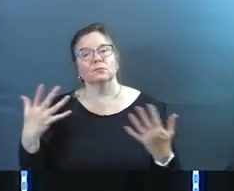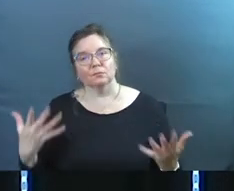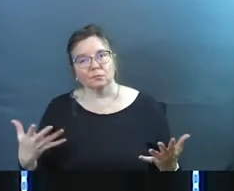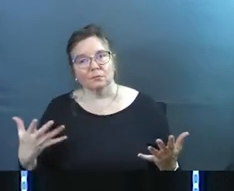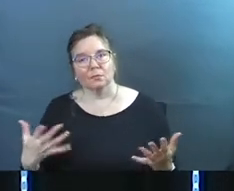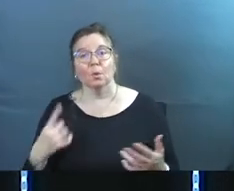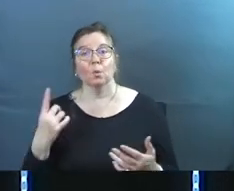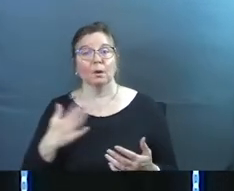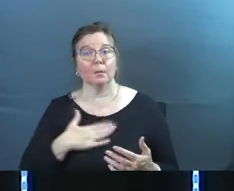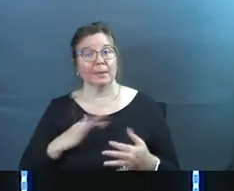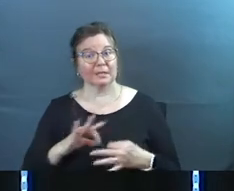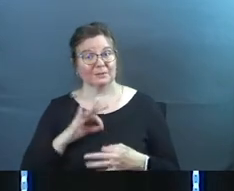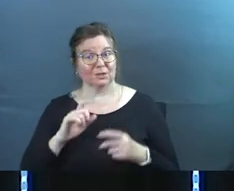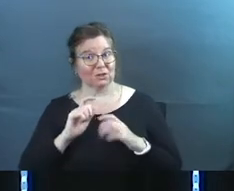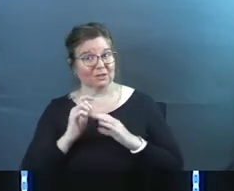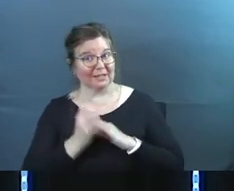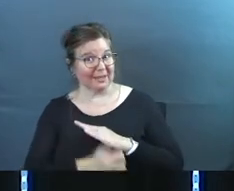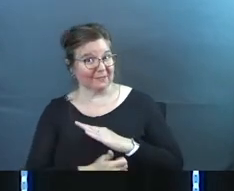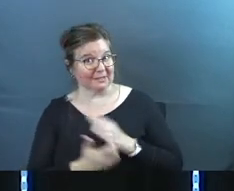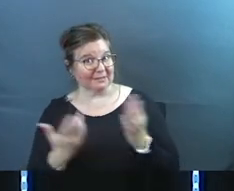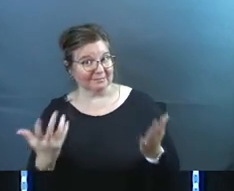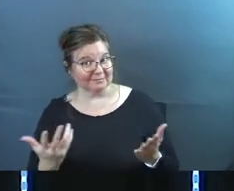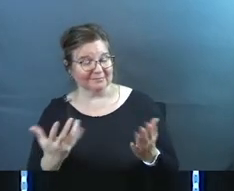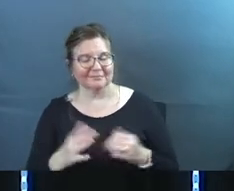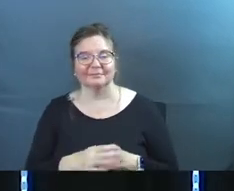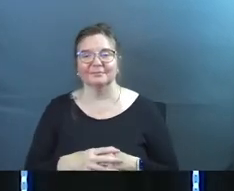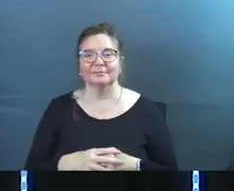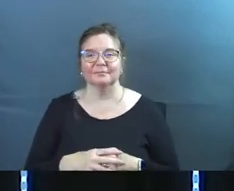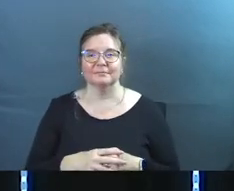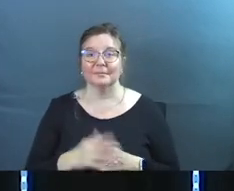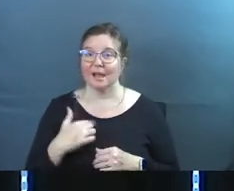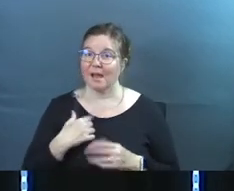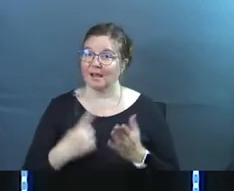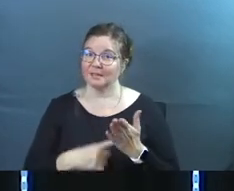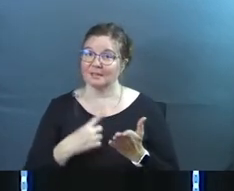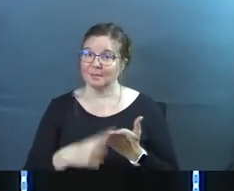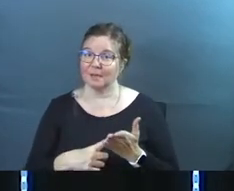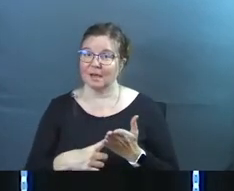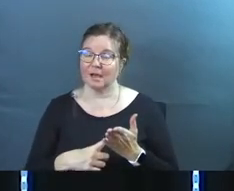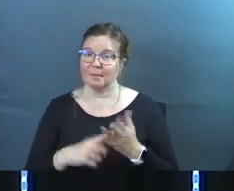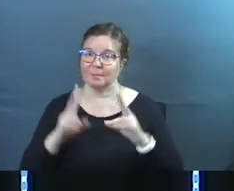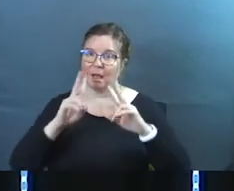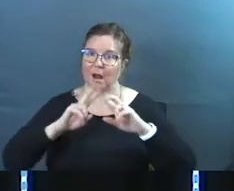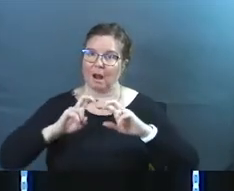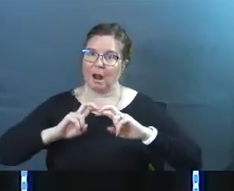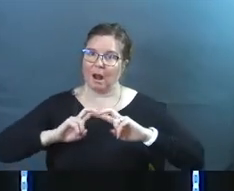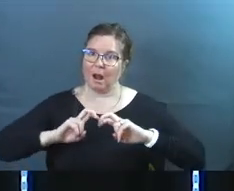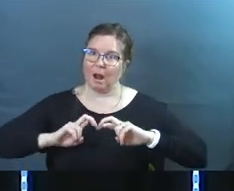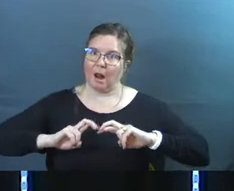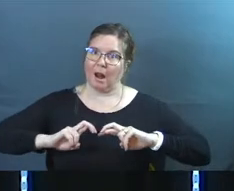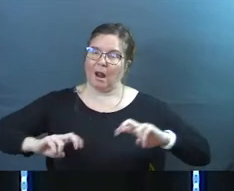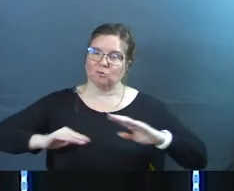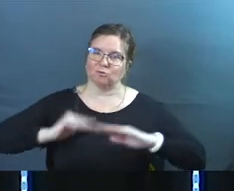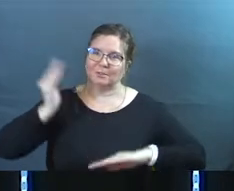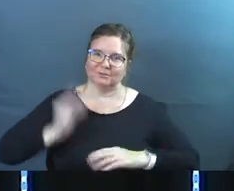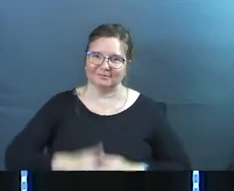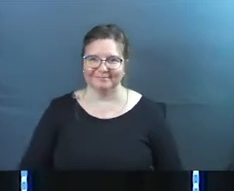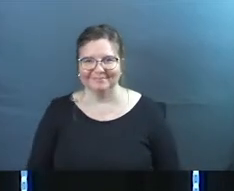So one of my spiritual gifts is I sometimes overanalyze things to death.